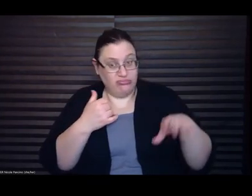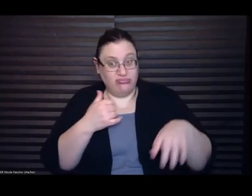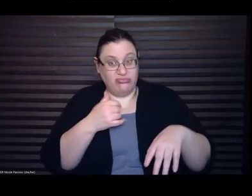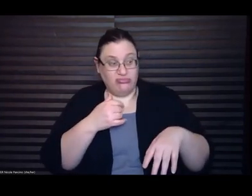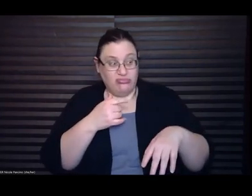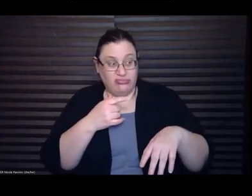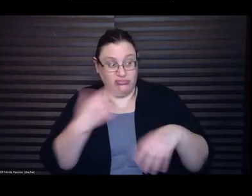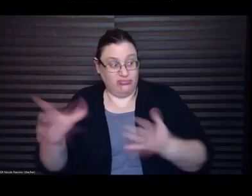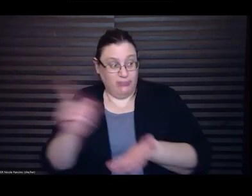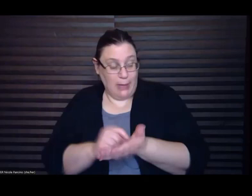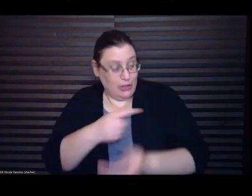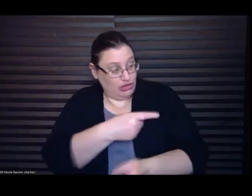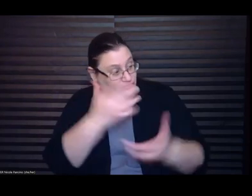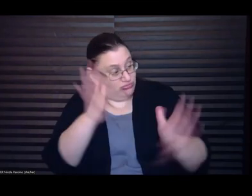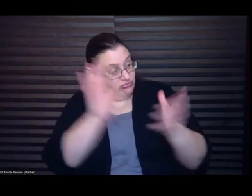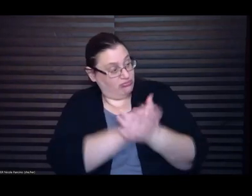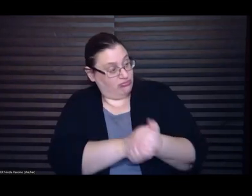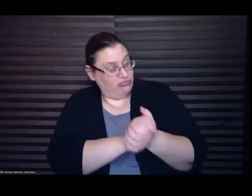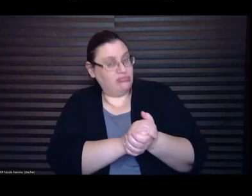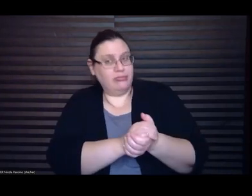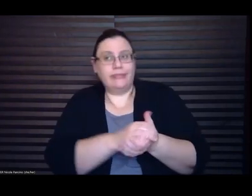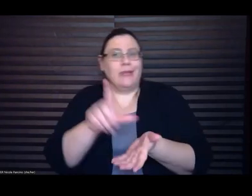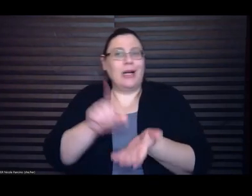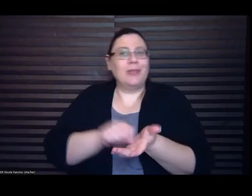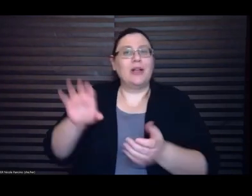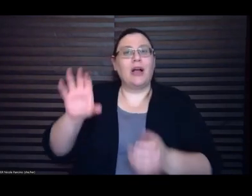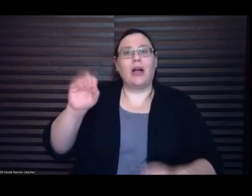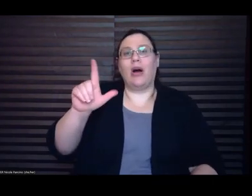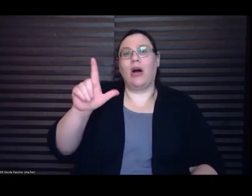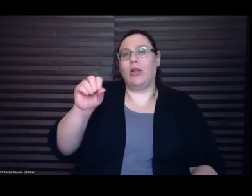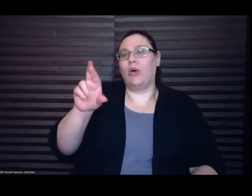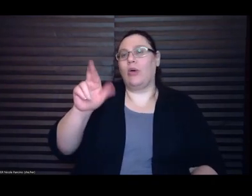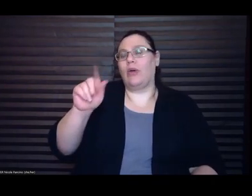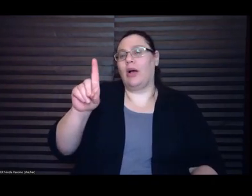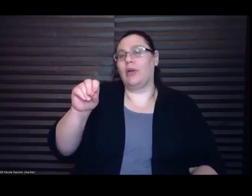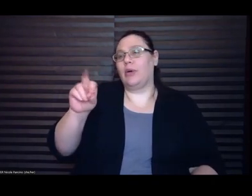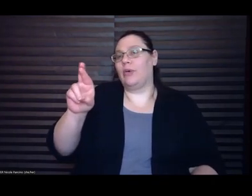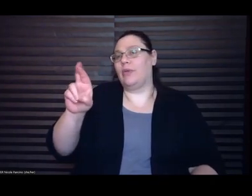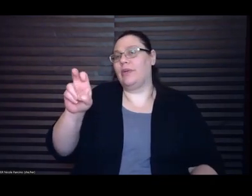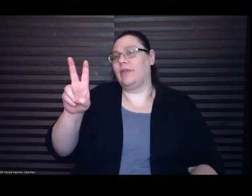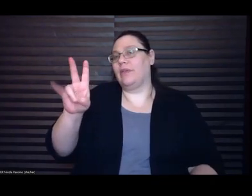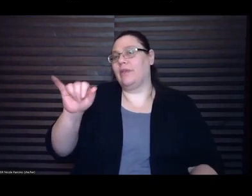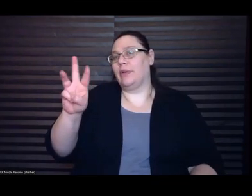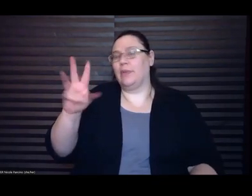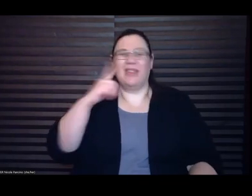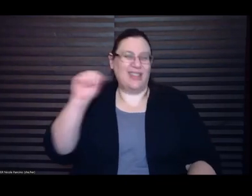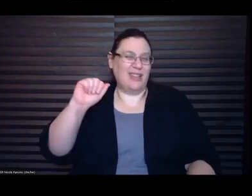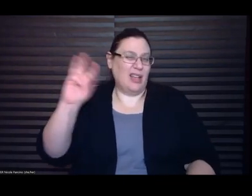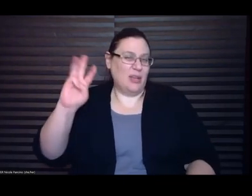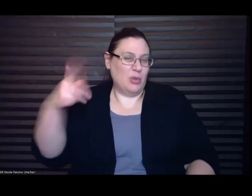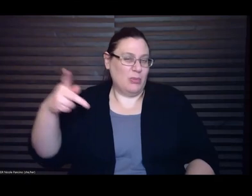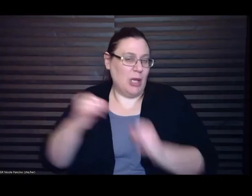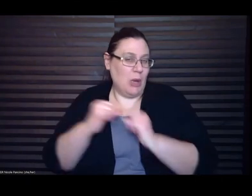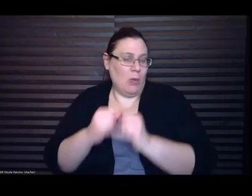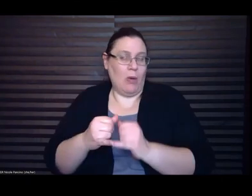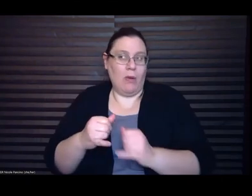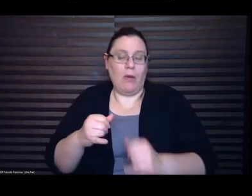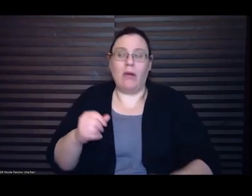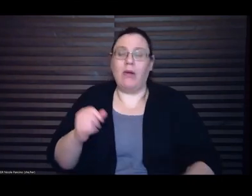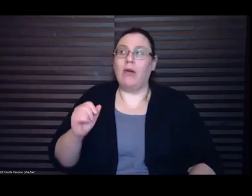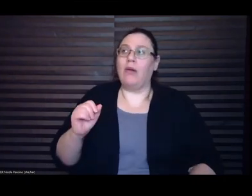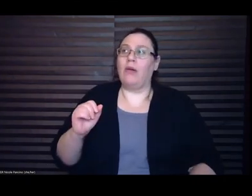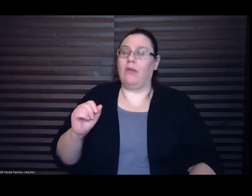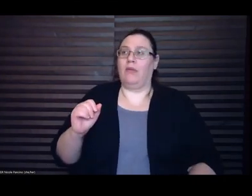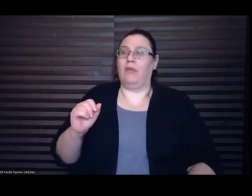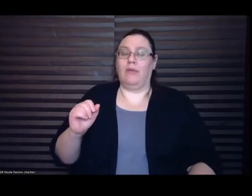review because of this AWP award and that was really exciting and also I played